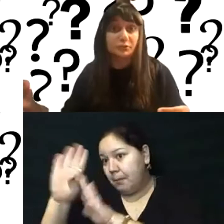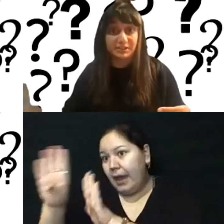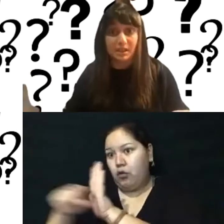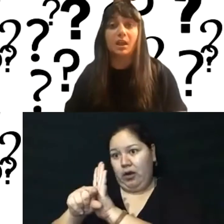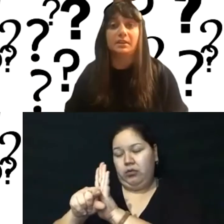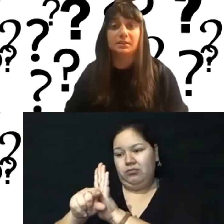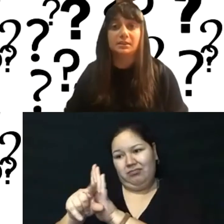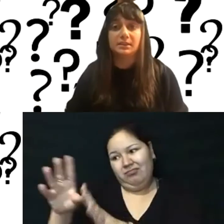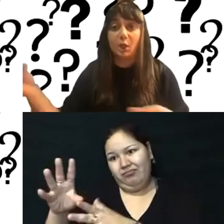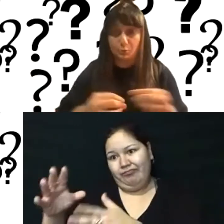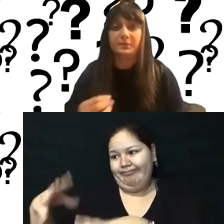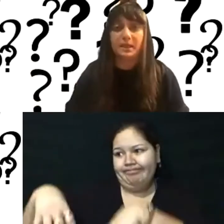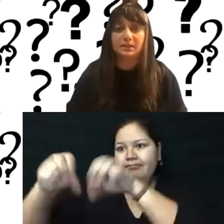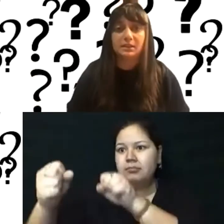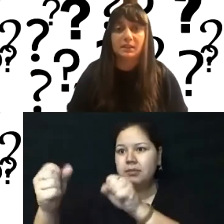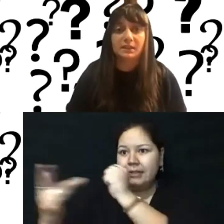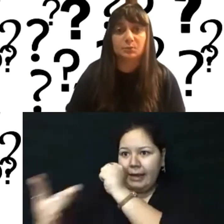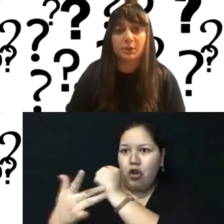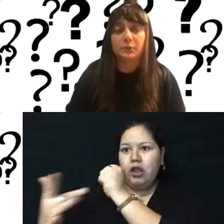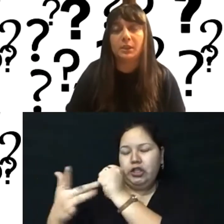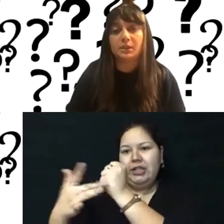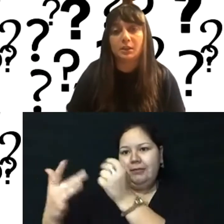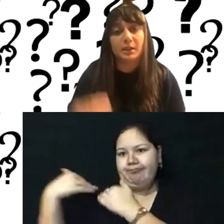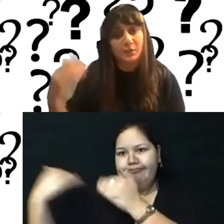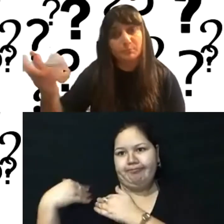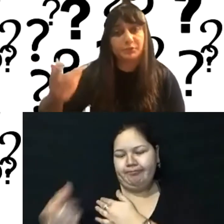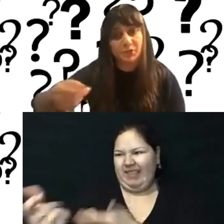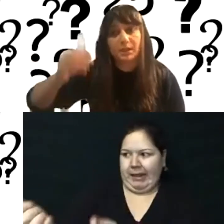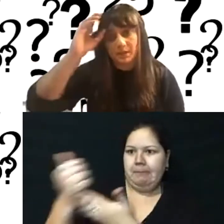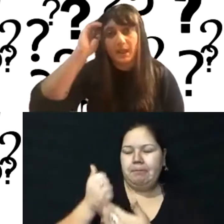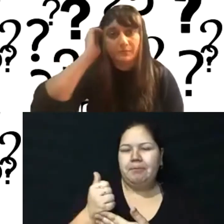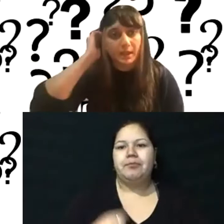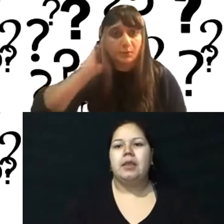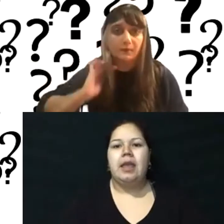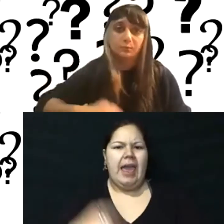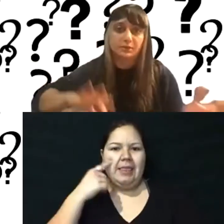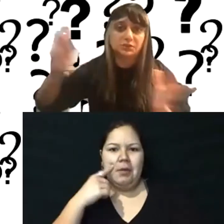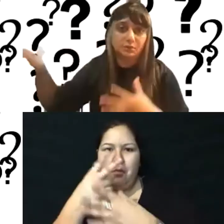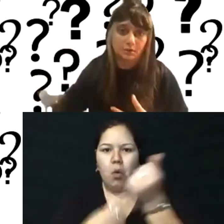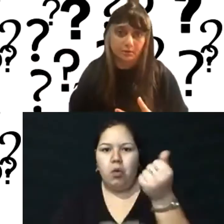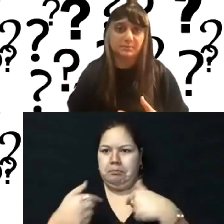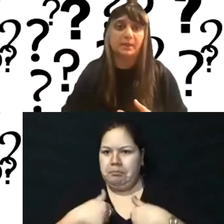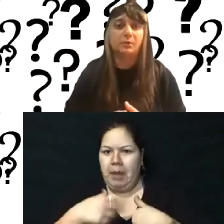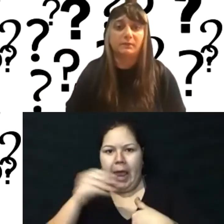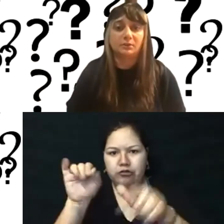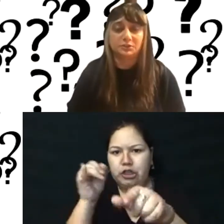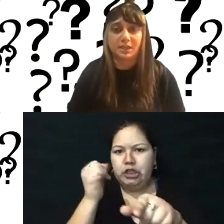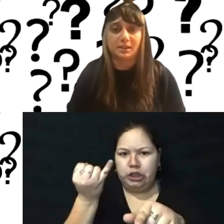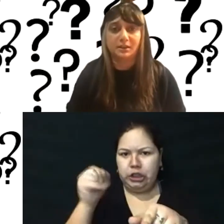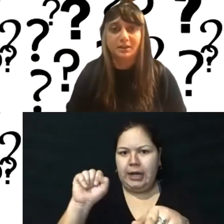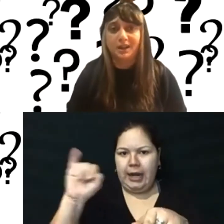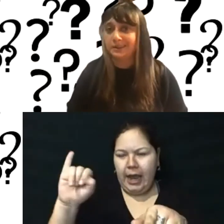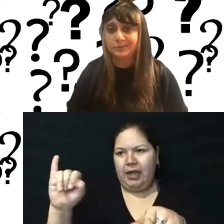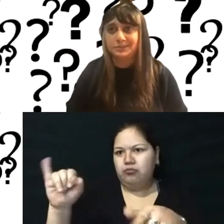technology side to help with that. And that's where I think, I think both Jai and I have that. We have a really strong arts background. We have an